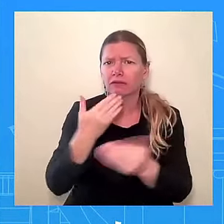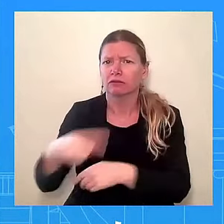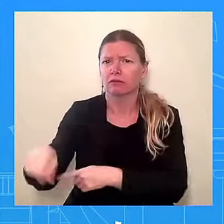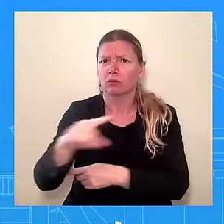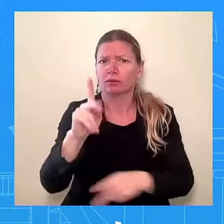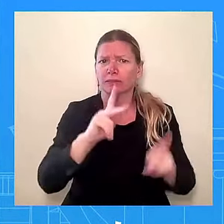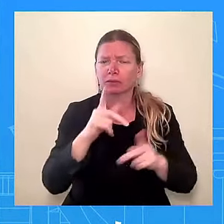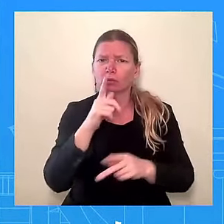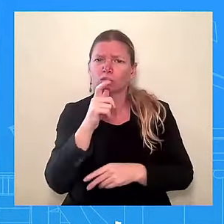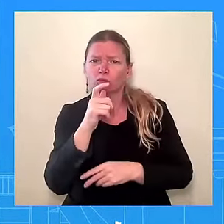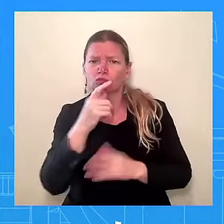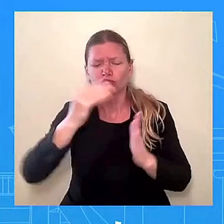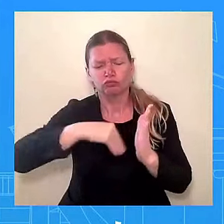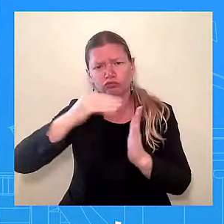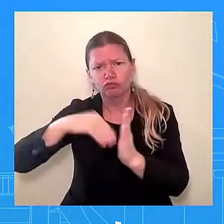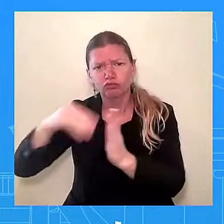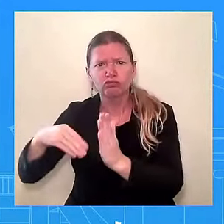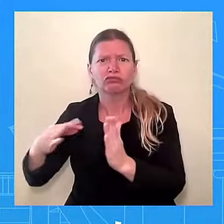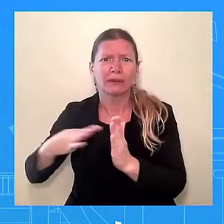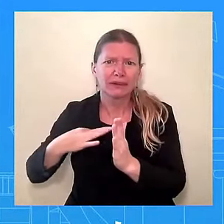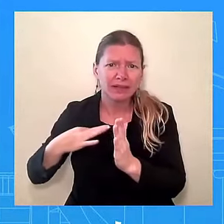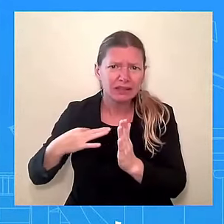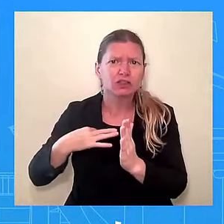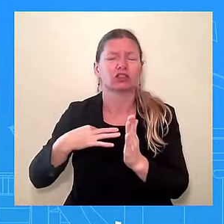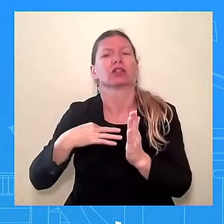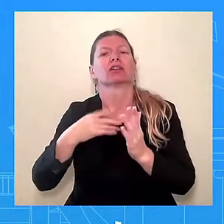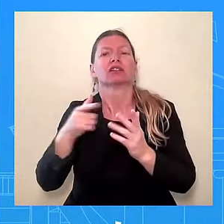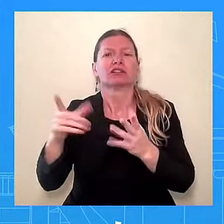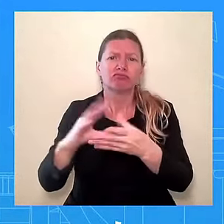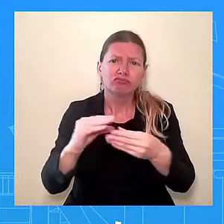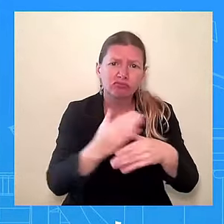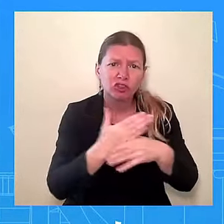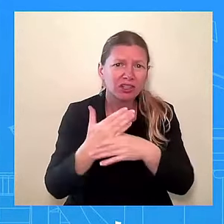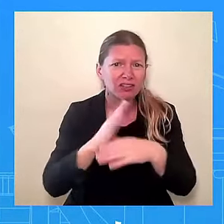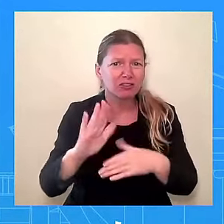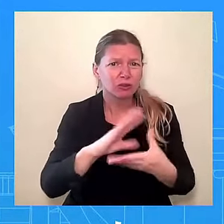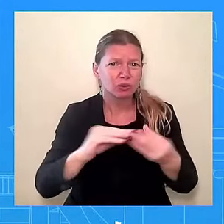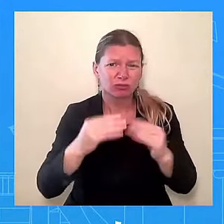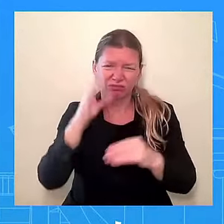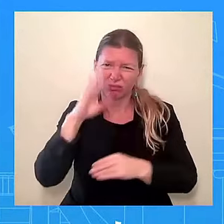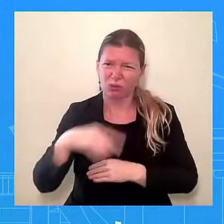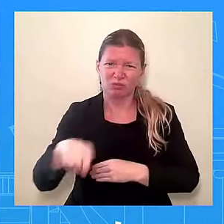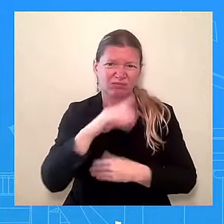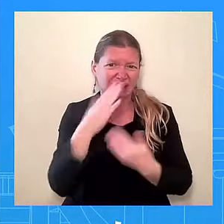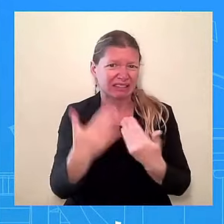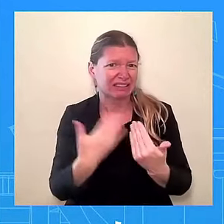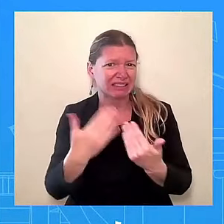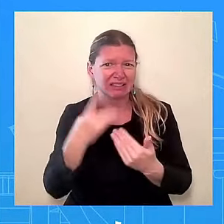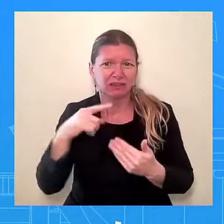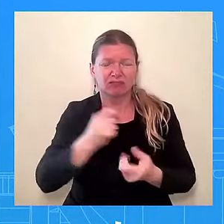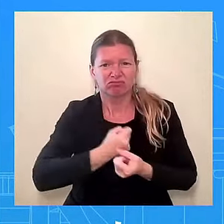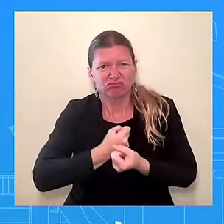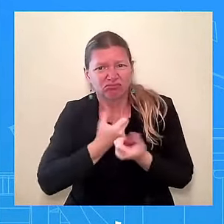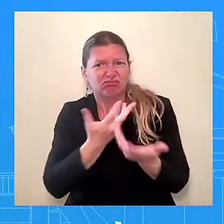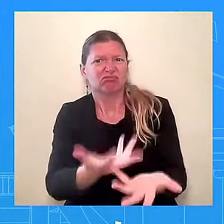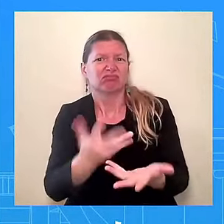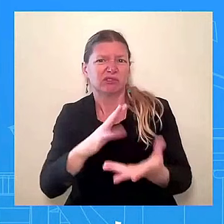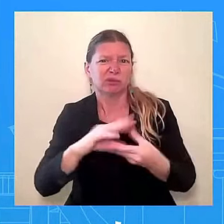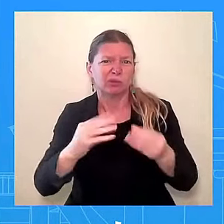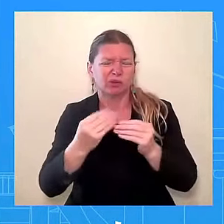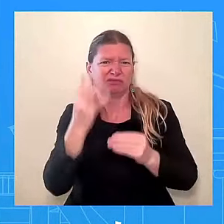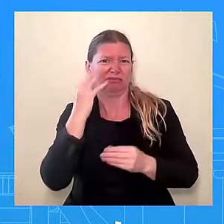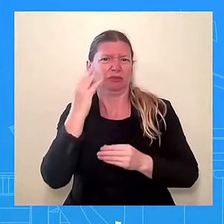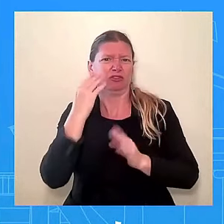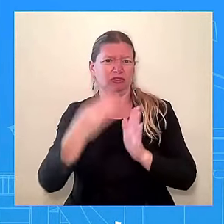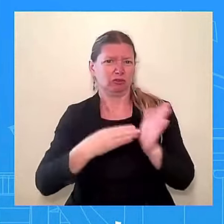Our priority has been getting the assistance out the door. The work will continue as we analyze the information provided, dig into